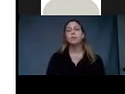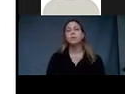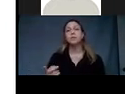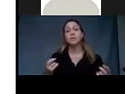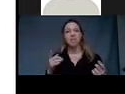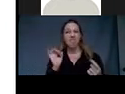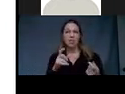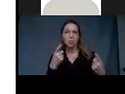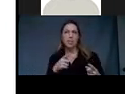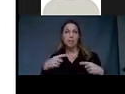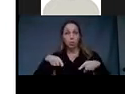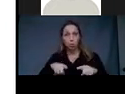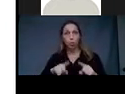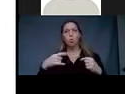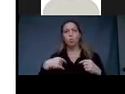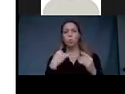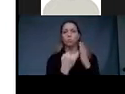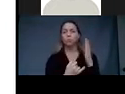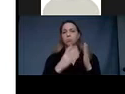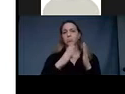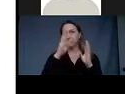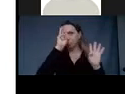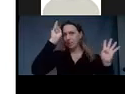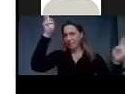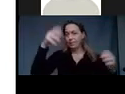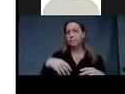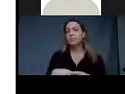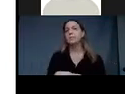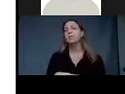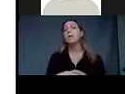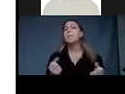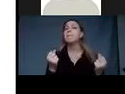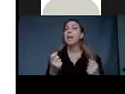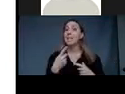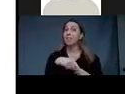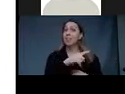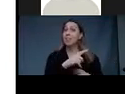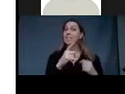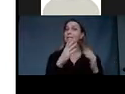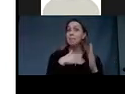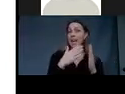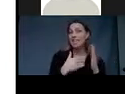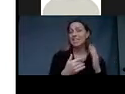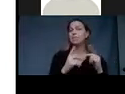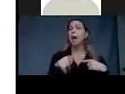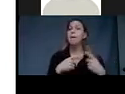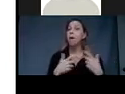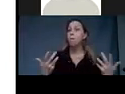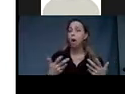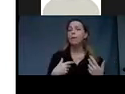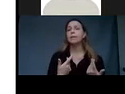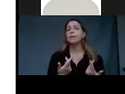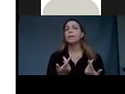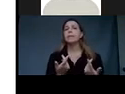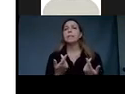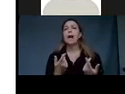paintings. And so a lot of the paintings are about dealing with the unknown.